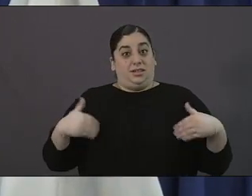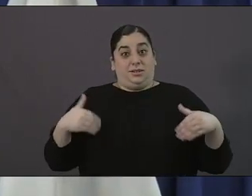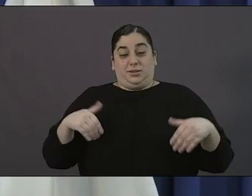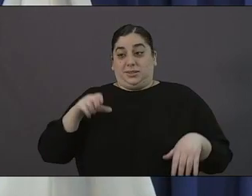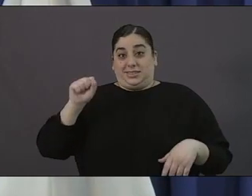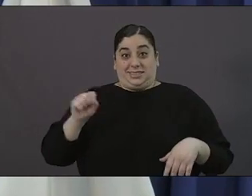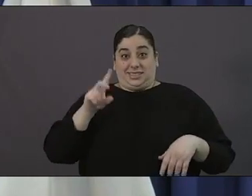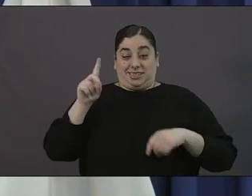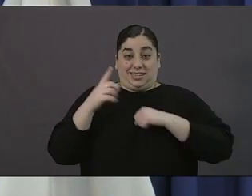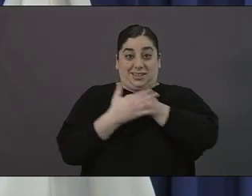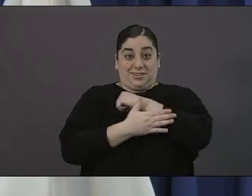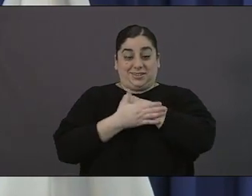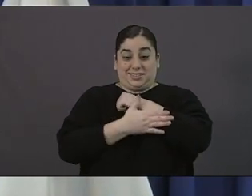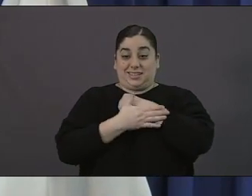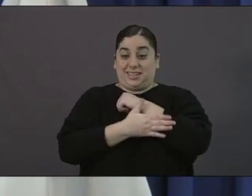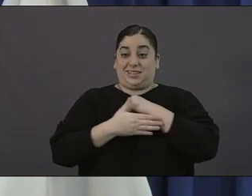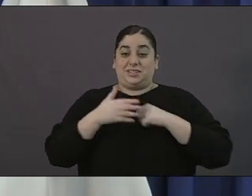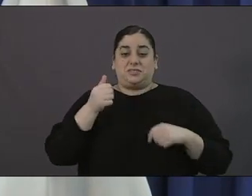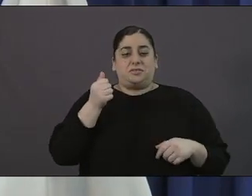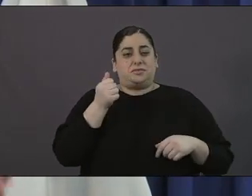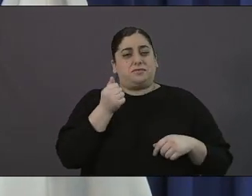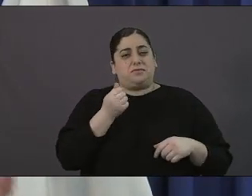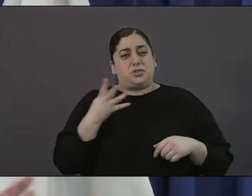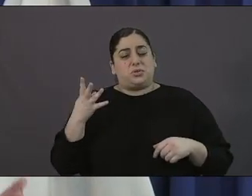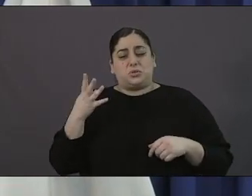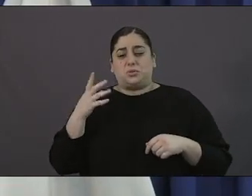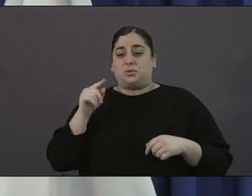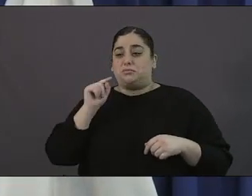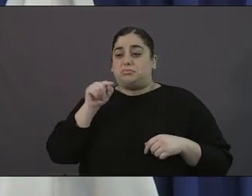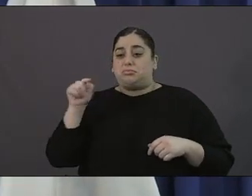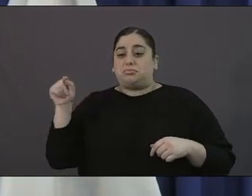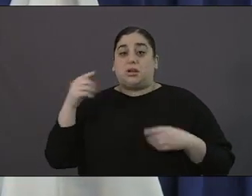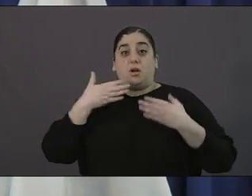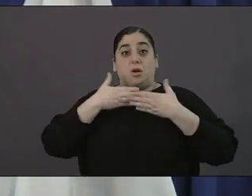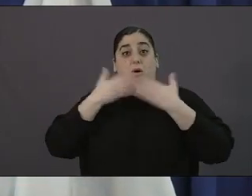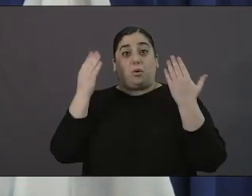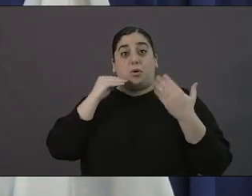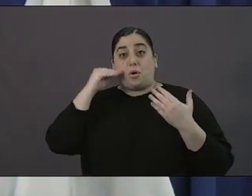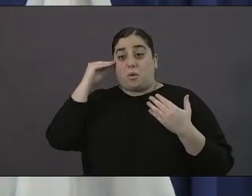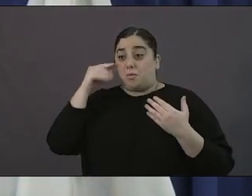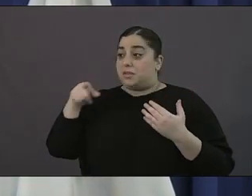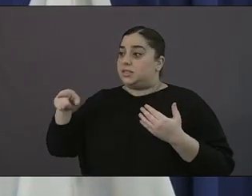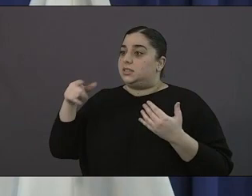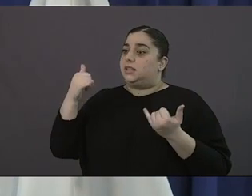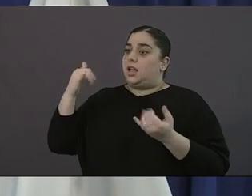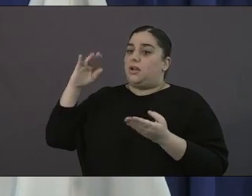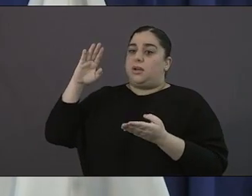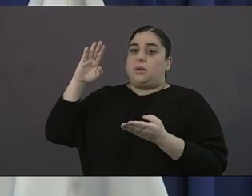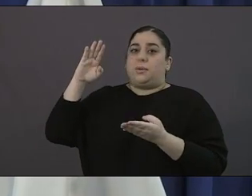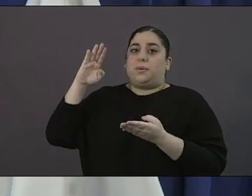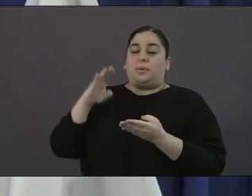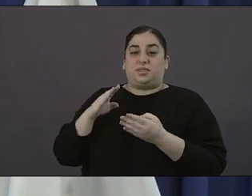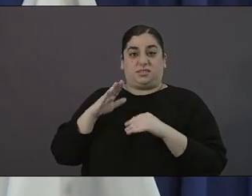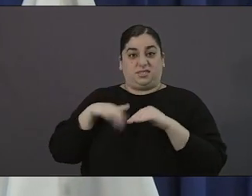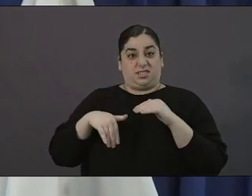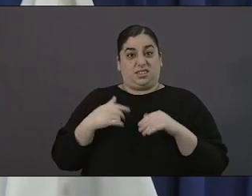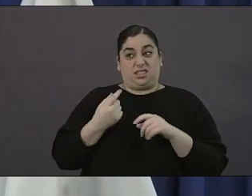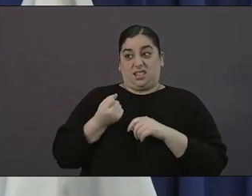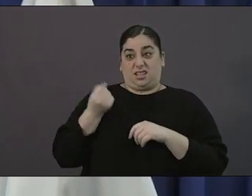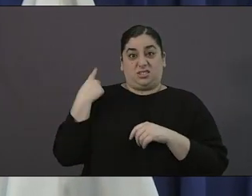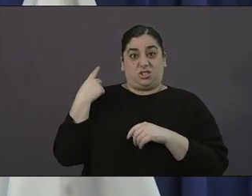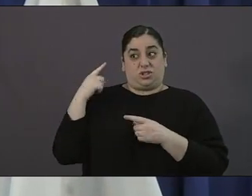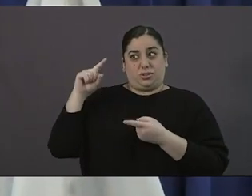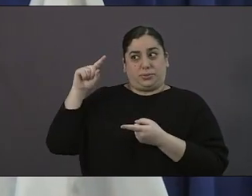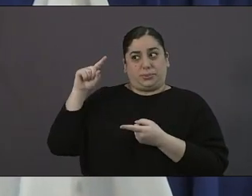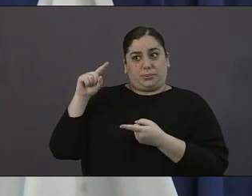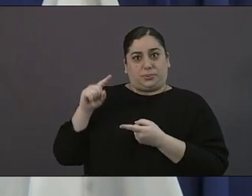went down last year it's because of the concerted coordinated effort that we've had in the resources to bear keeping in mind that these are